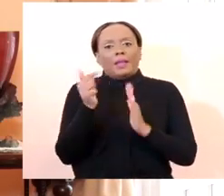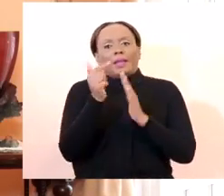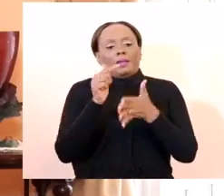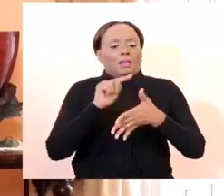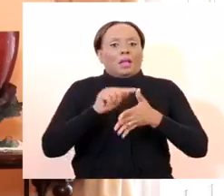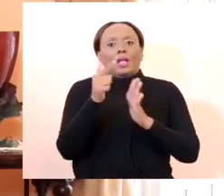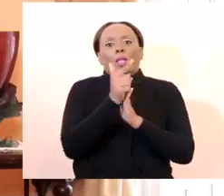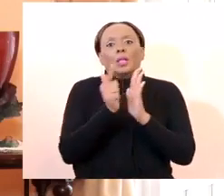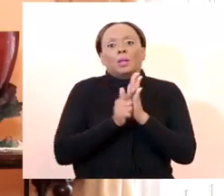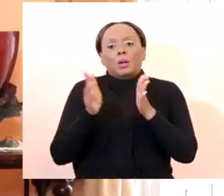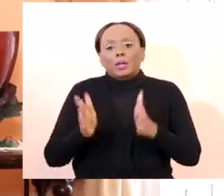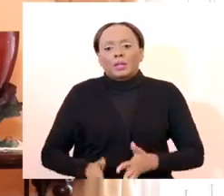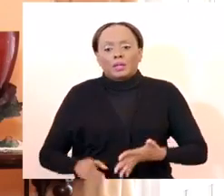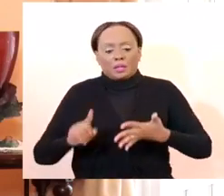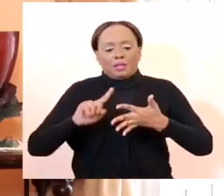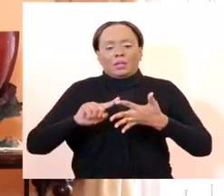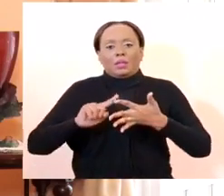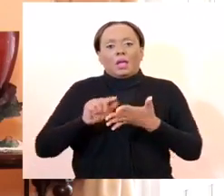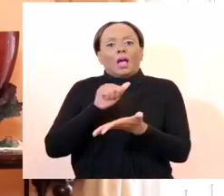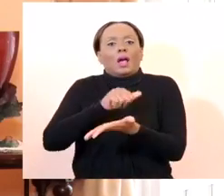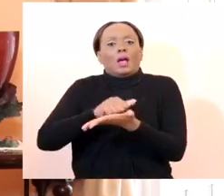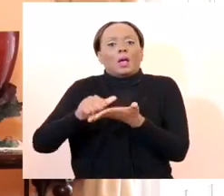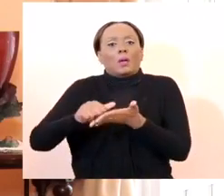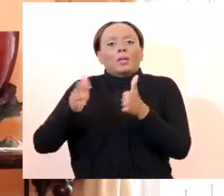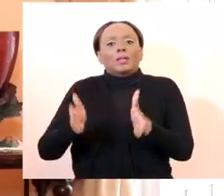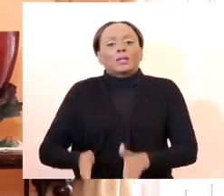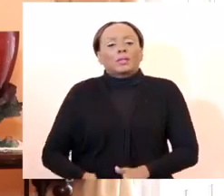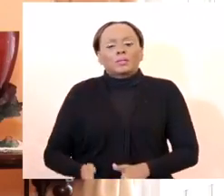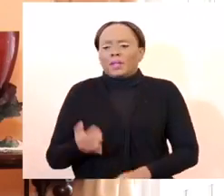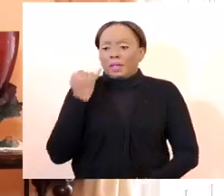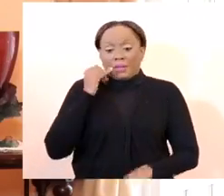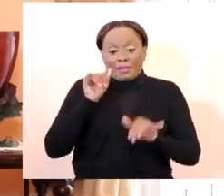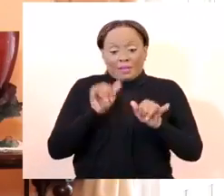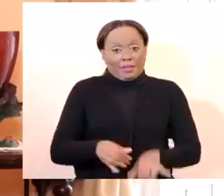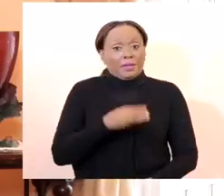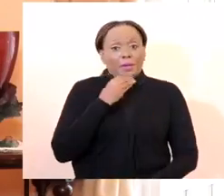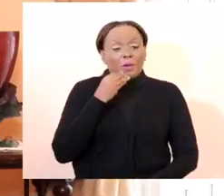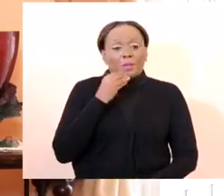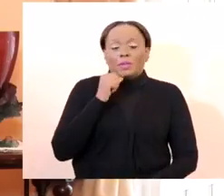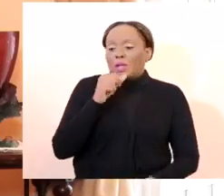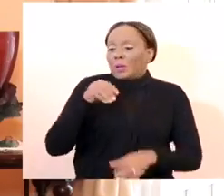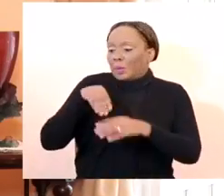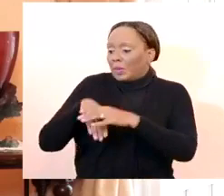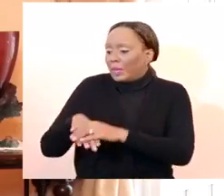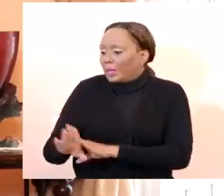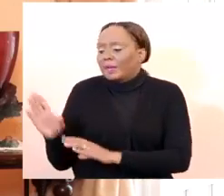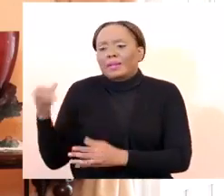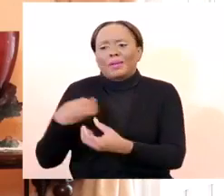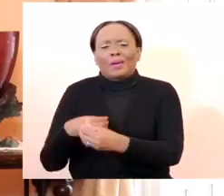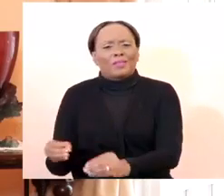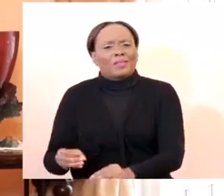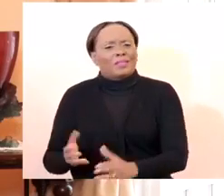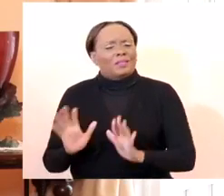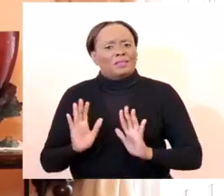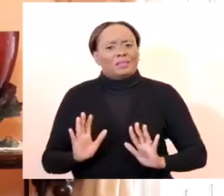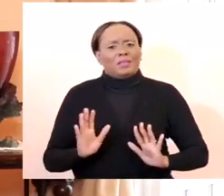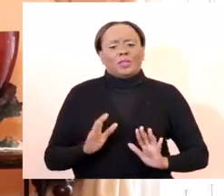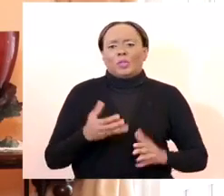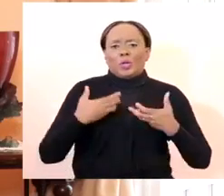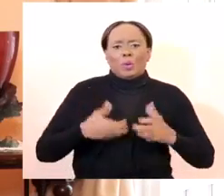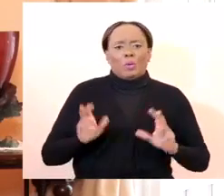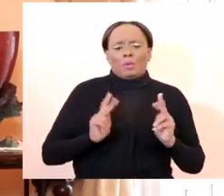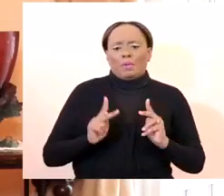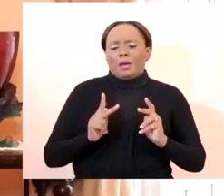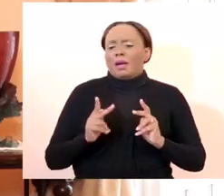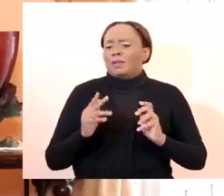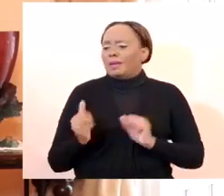if you can operate from home without having to interface with the public without having to leave your home you will be able